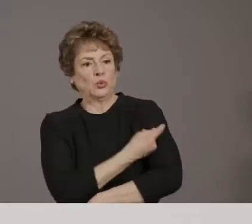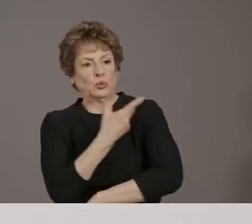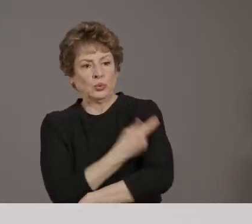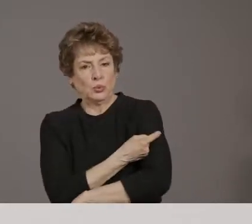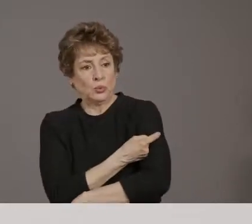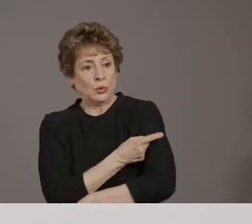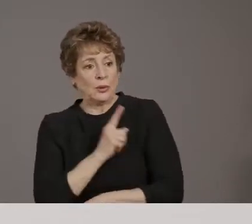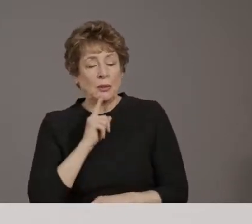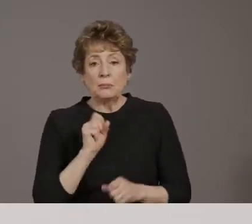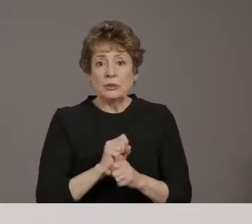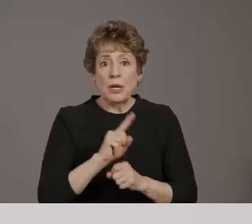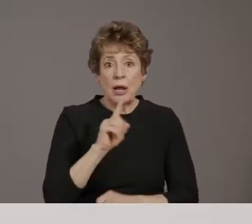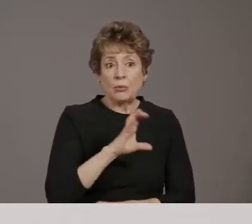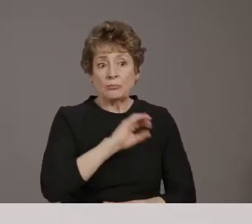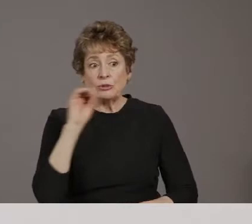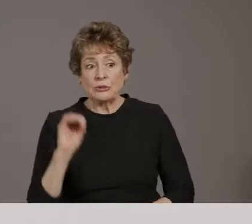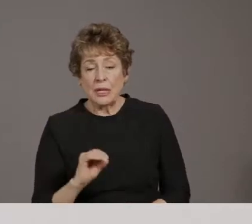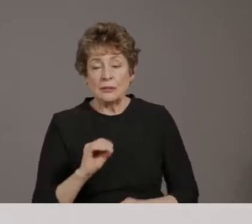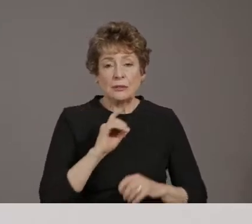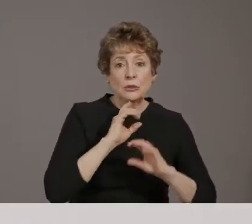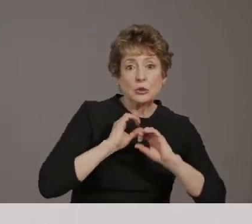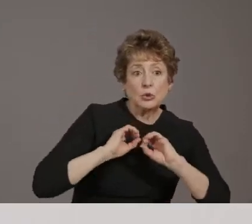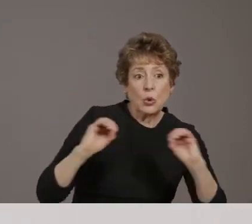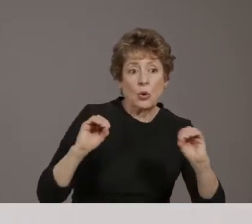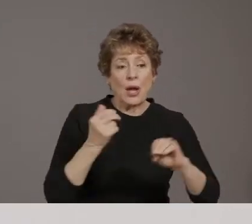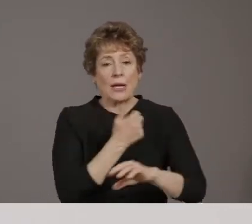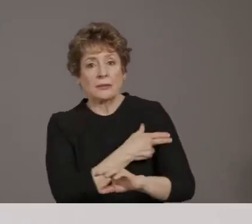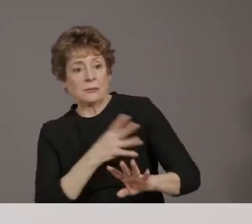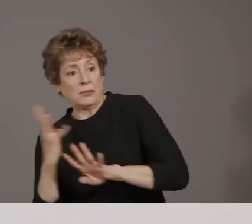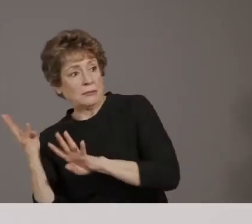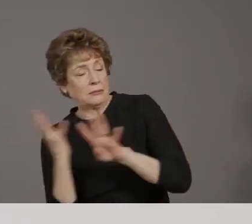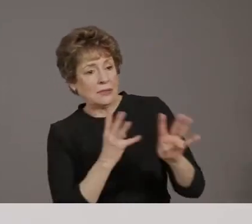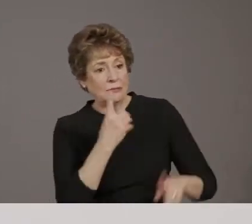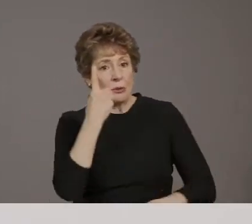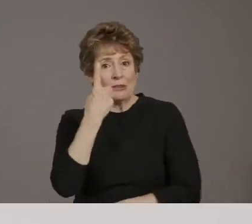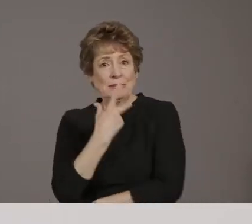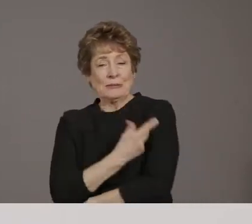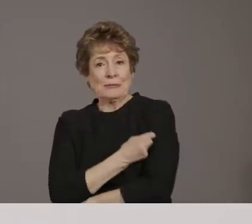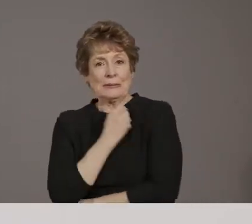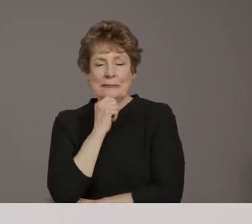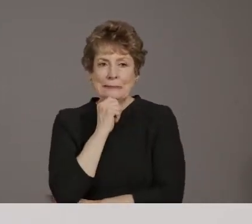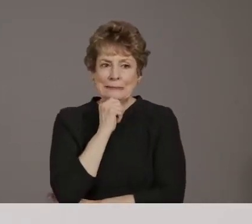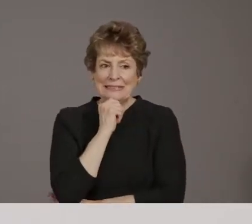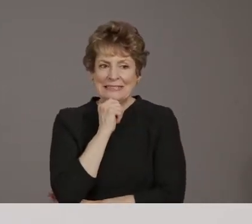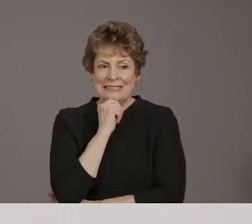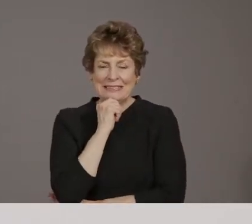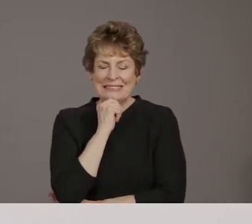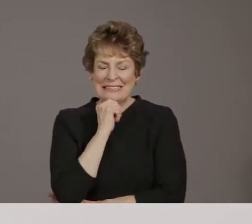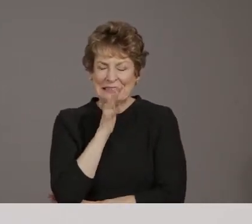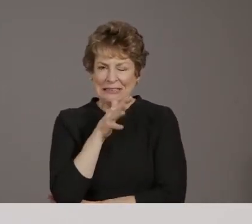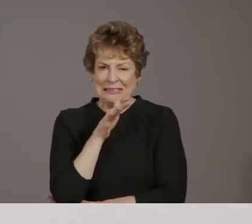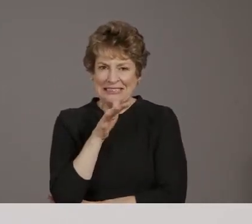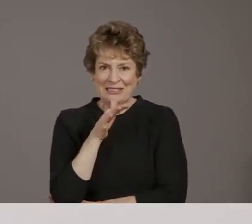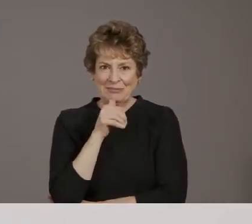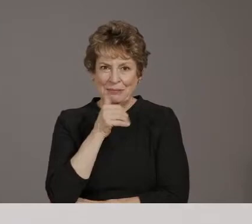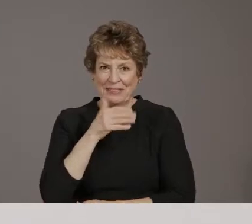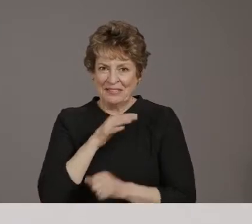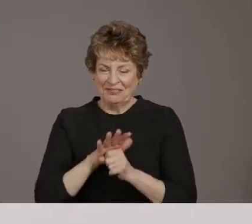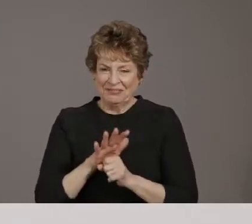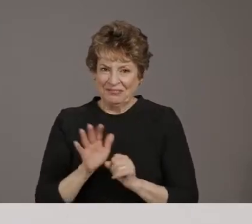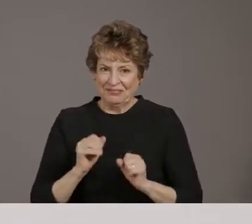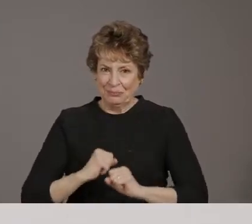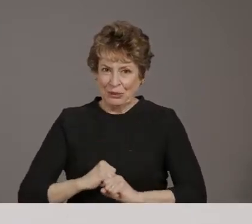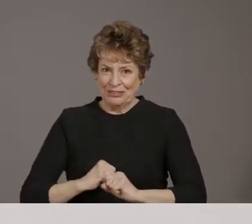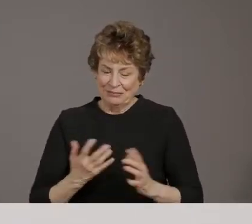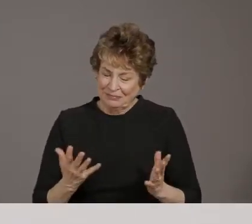in hospitalization and, um, death like occurred in the clinical trials. Um, but, uh, we